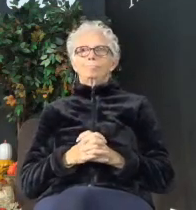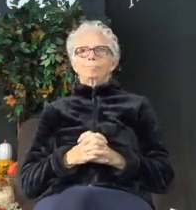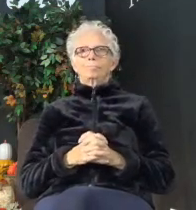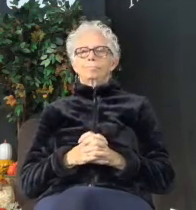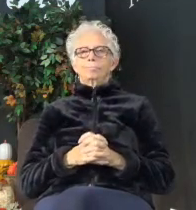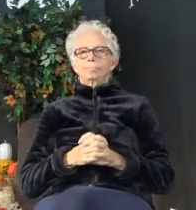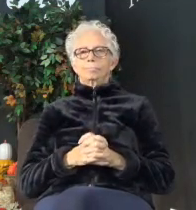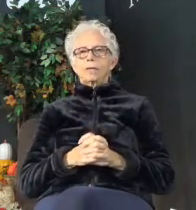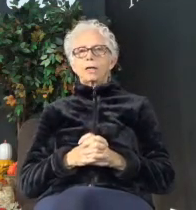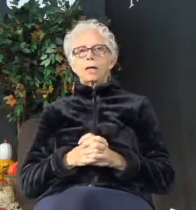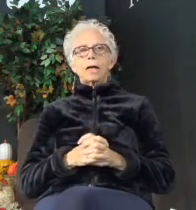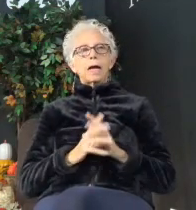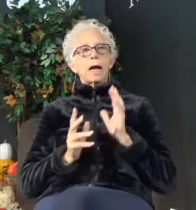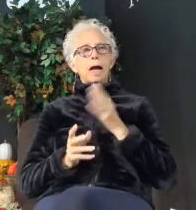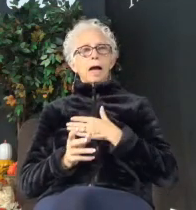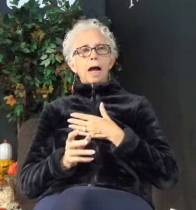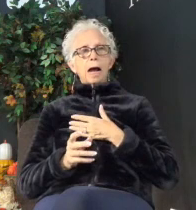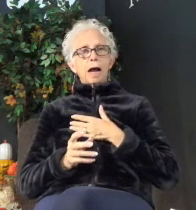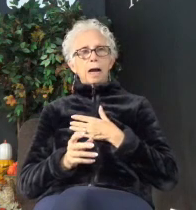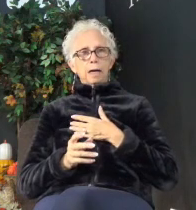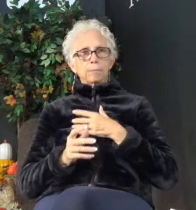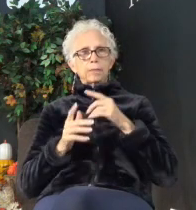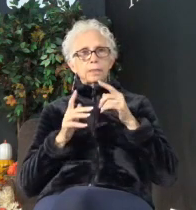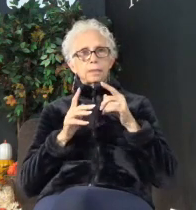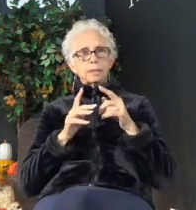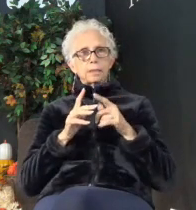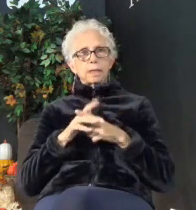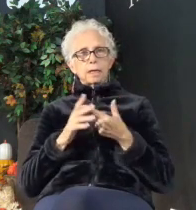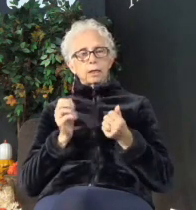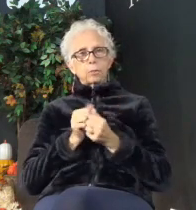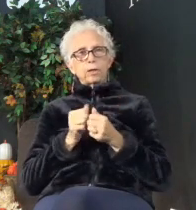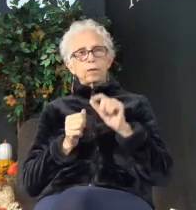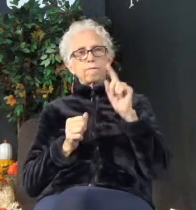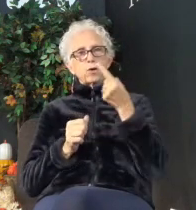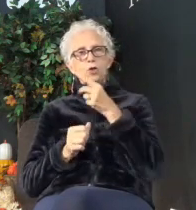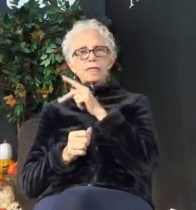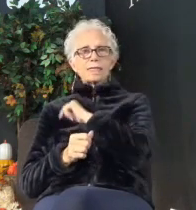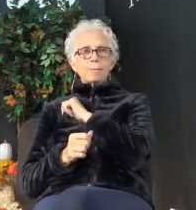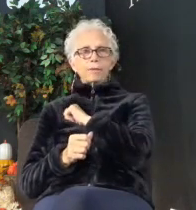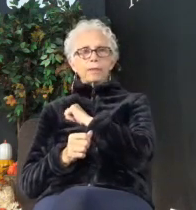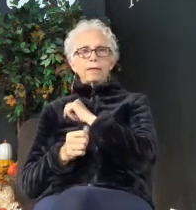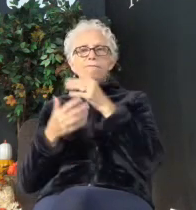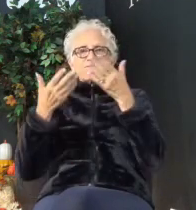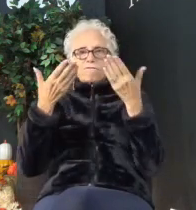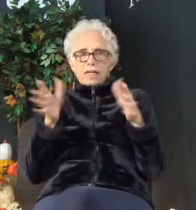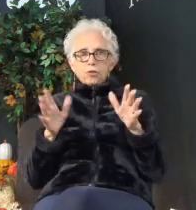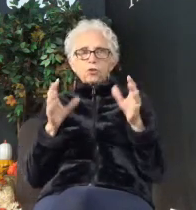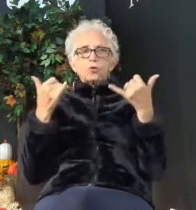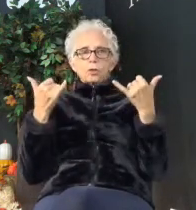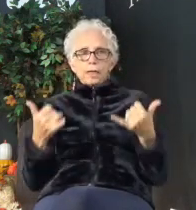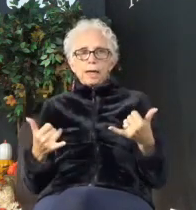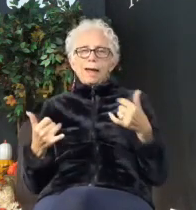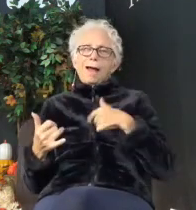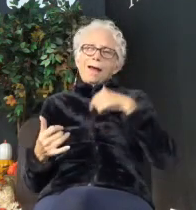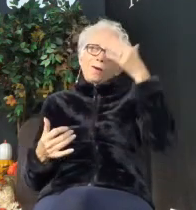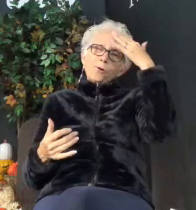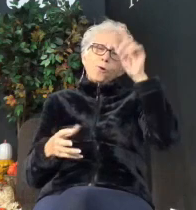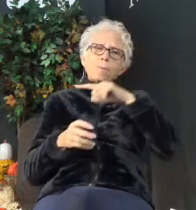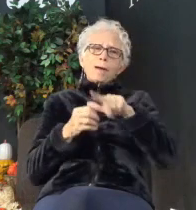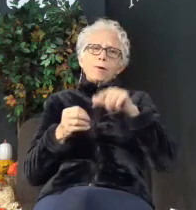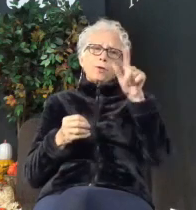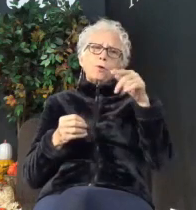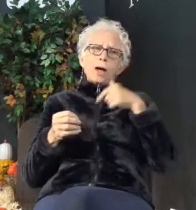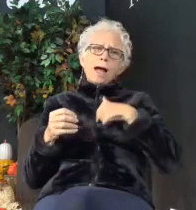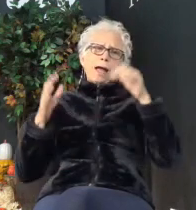So our study with 1 Timothy, it comes to an end today. And I don't know about you, but I hope